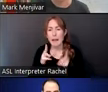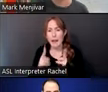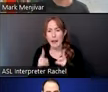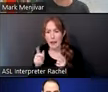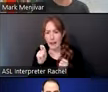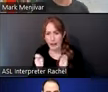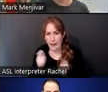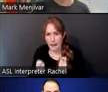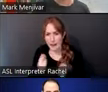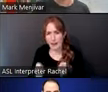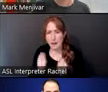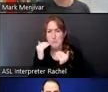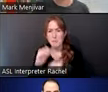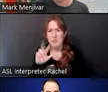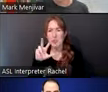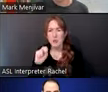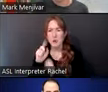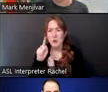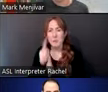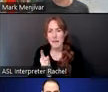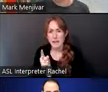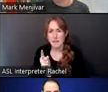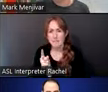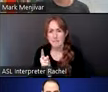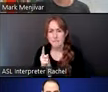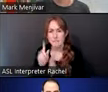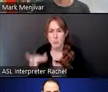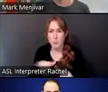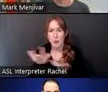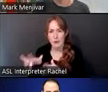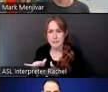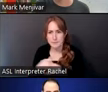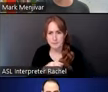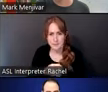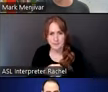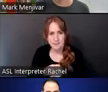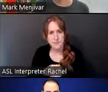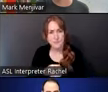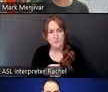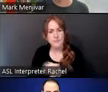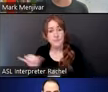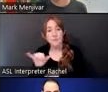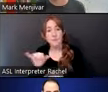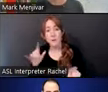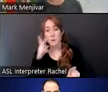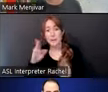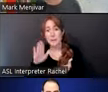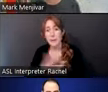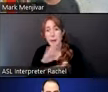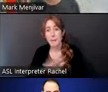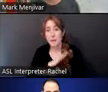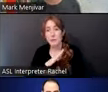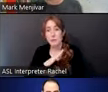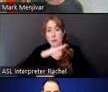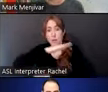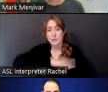clip from that, to be heard in the space. But then also, you can see these papers that are here on the top, I provided